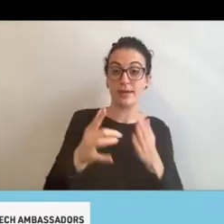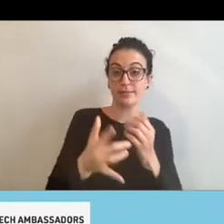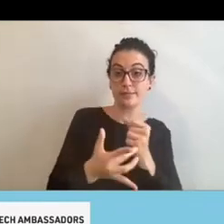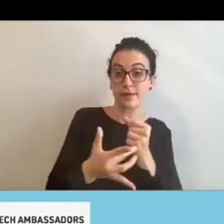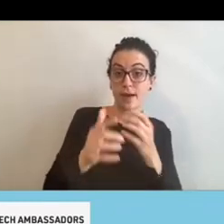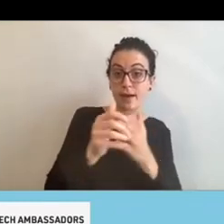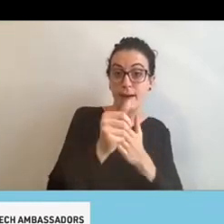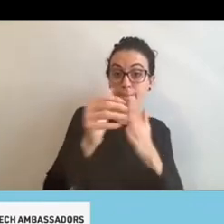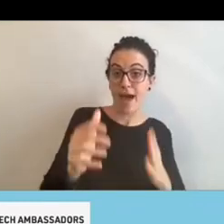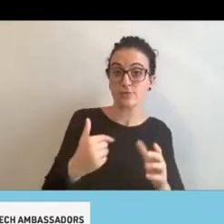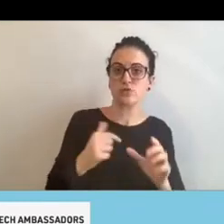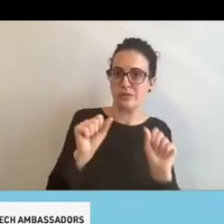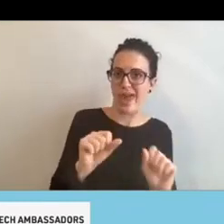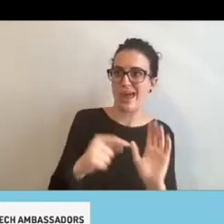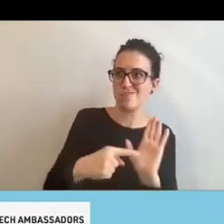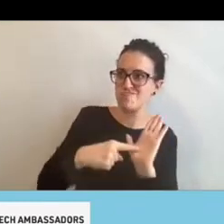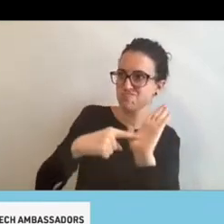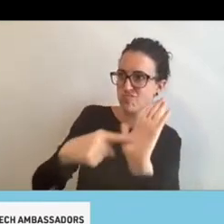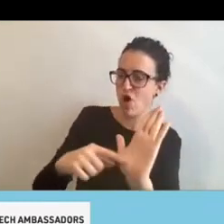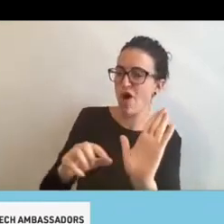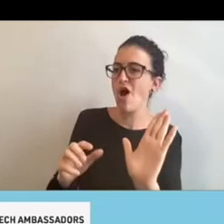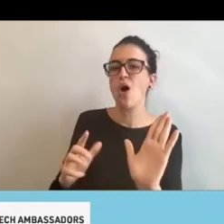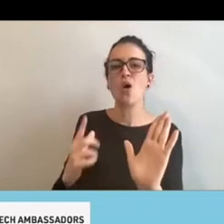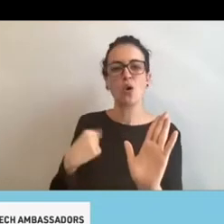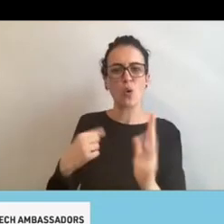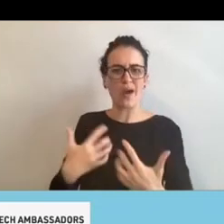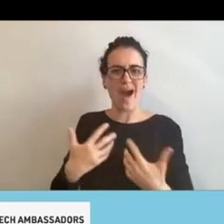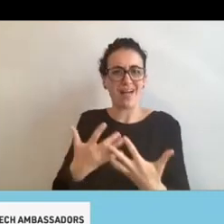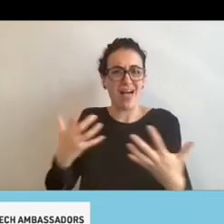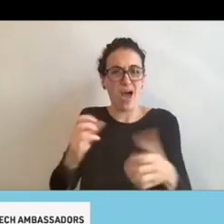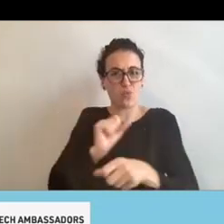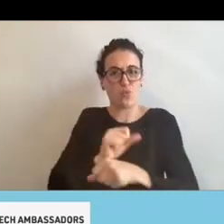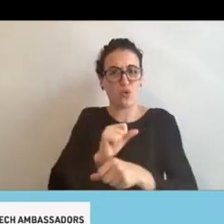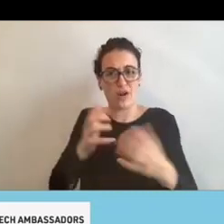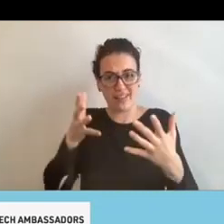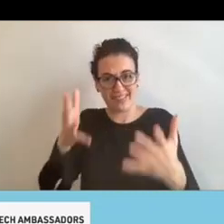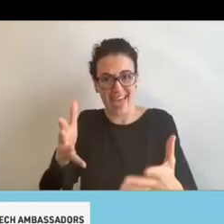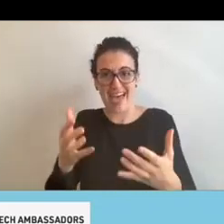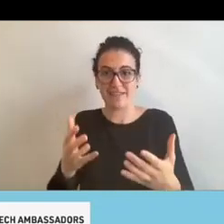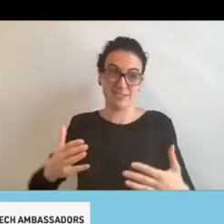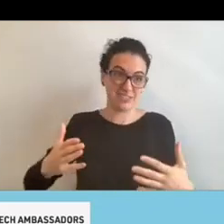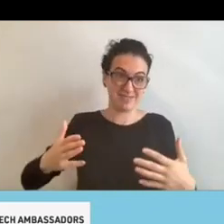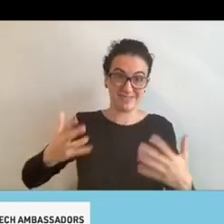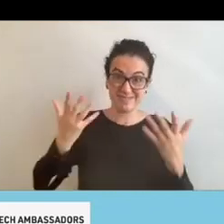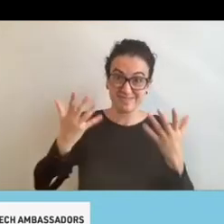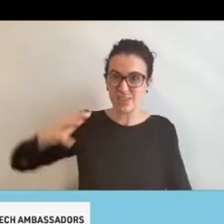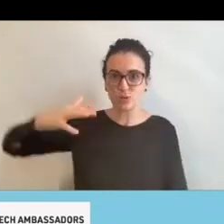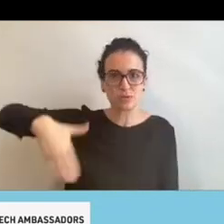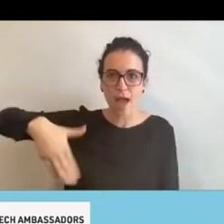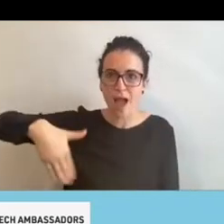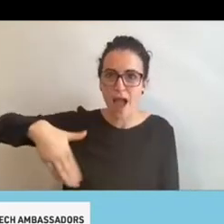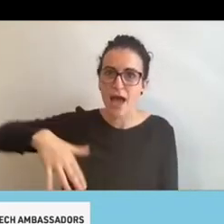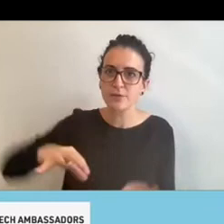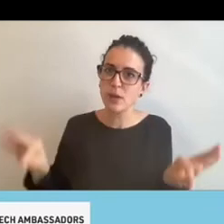can still show them because we have a lot more work to do. And I think this would be great if we can still keep